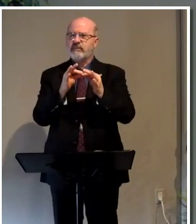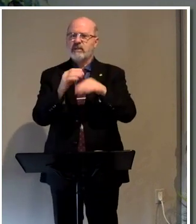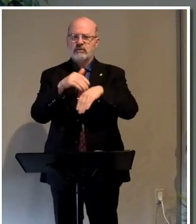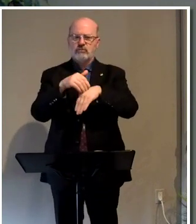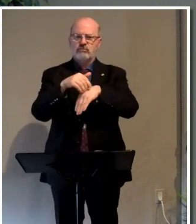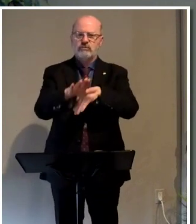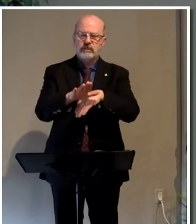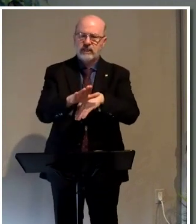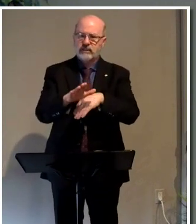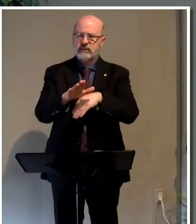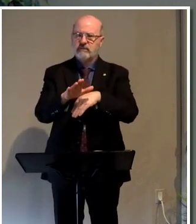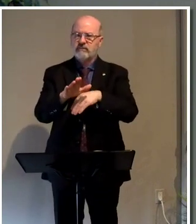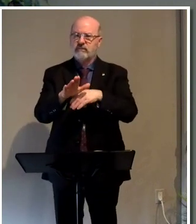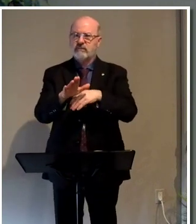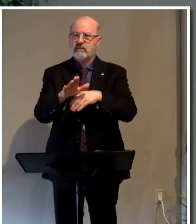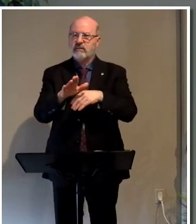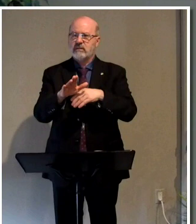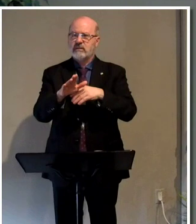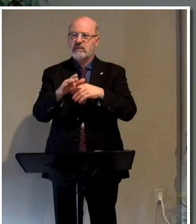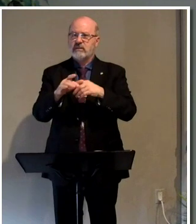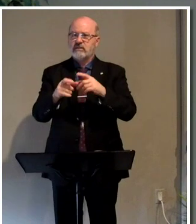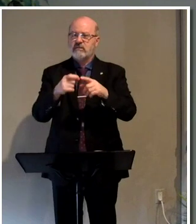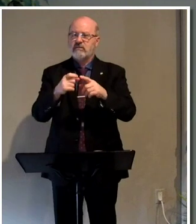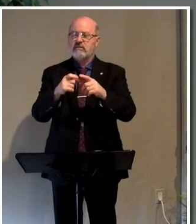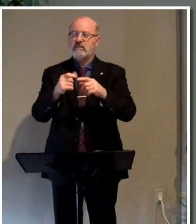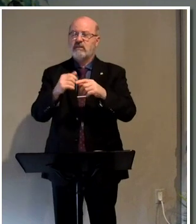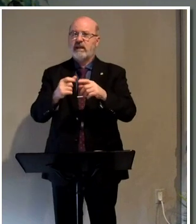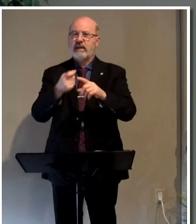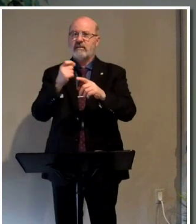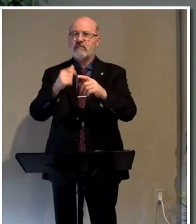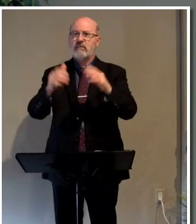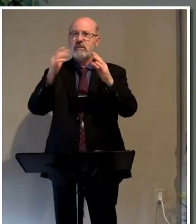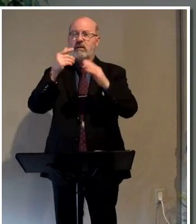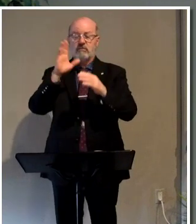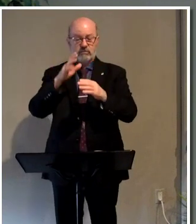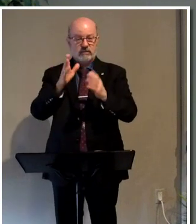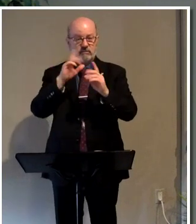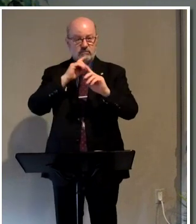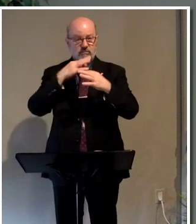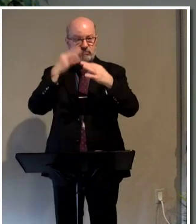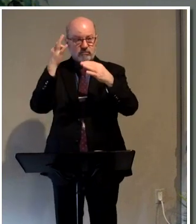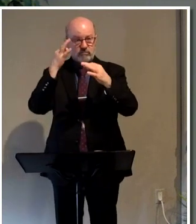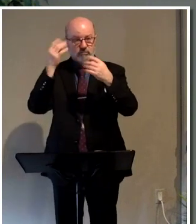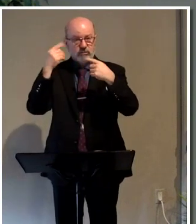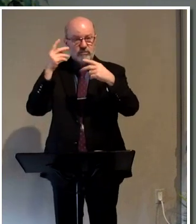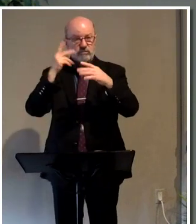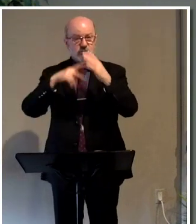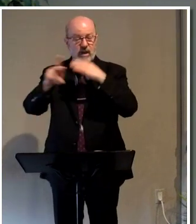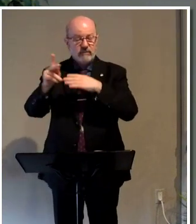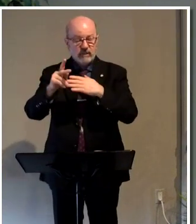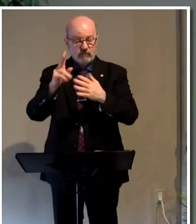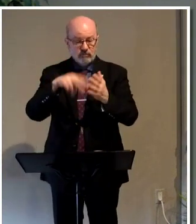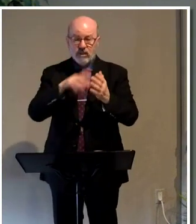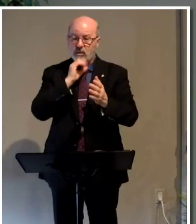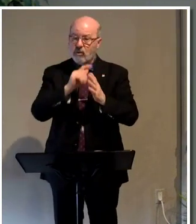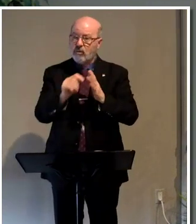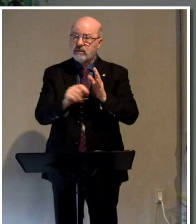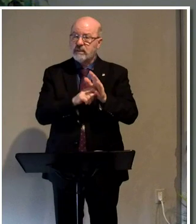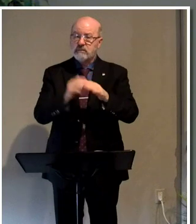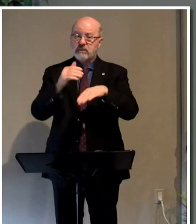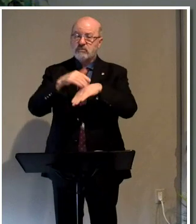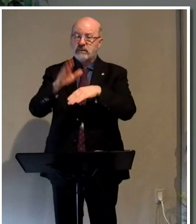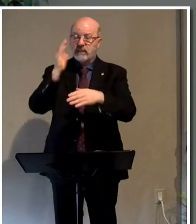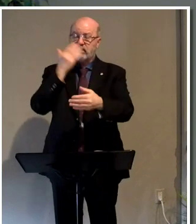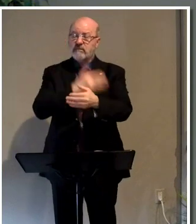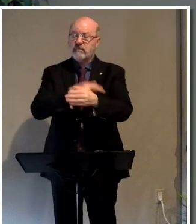Rejection from and exaltation from God were both prophesied. This is stuff we've read in the Old Testament. rejection of the